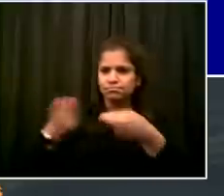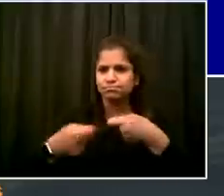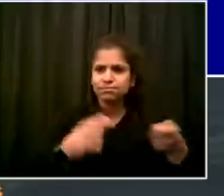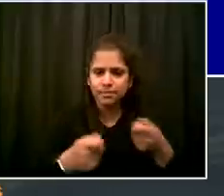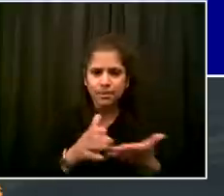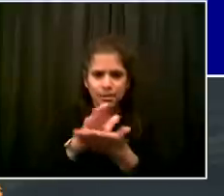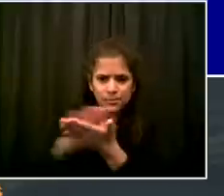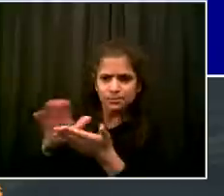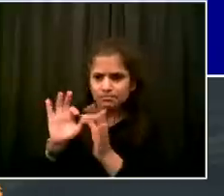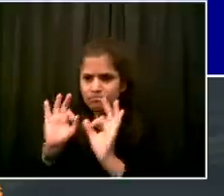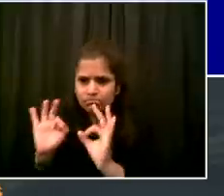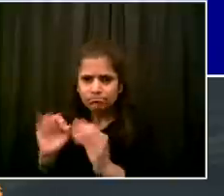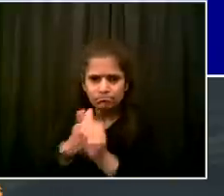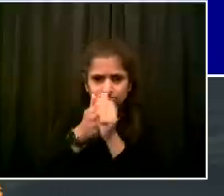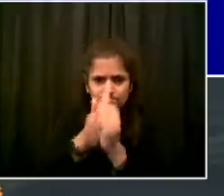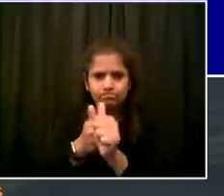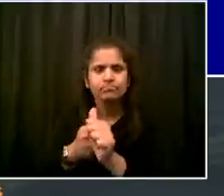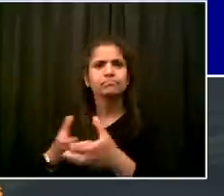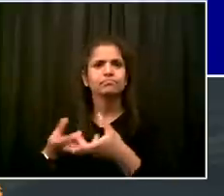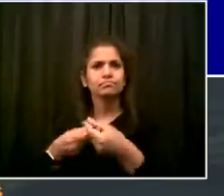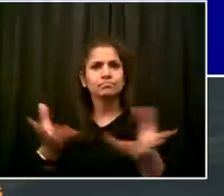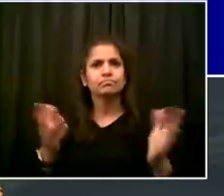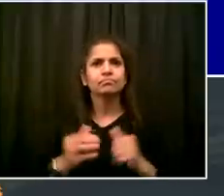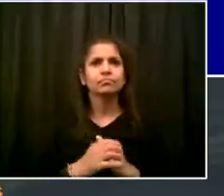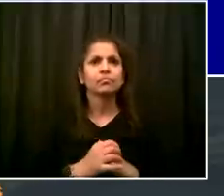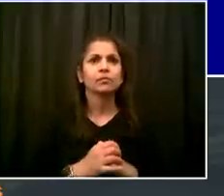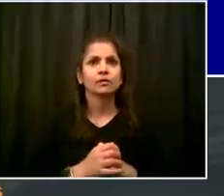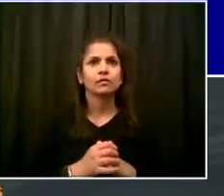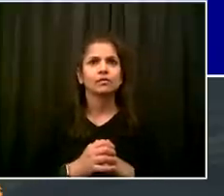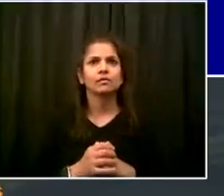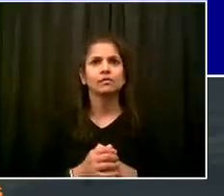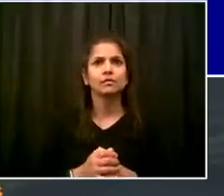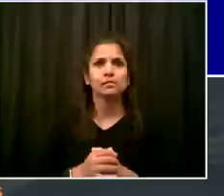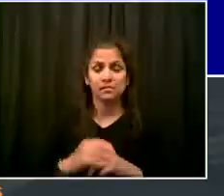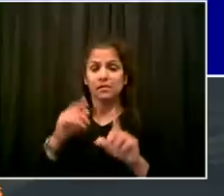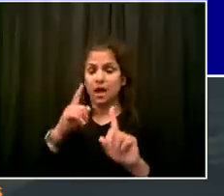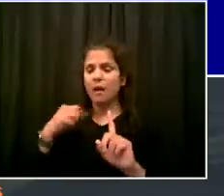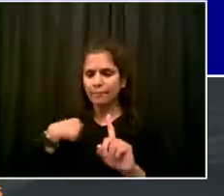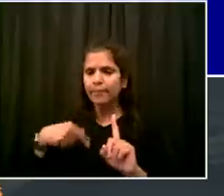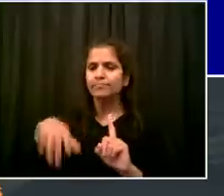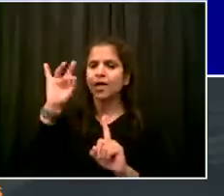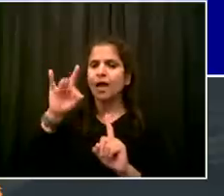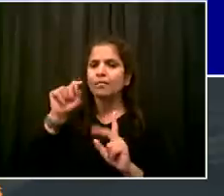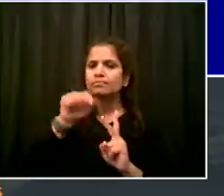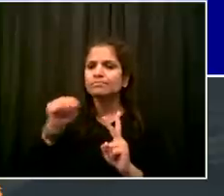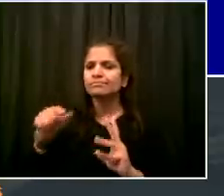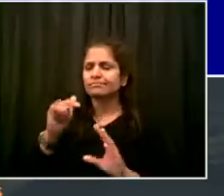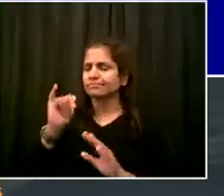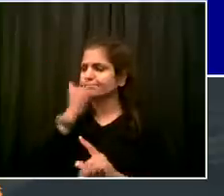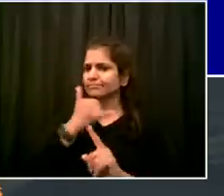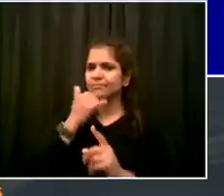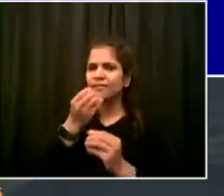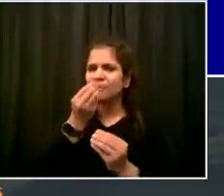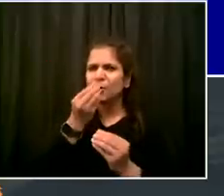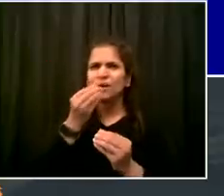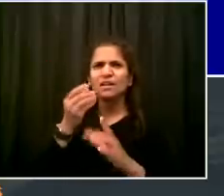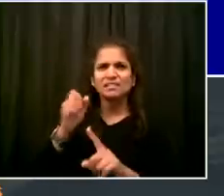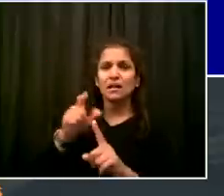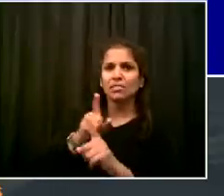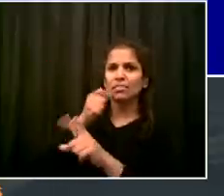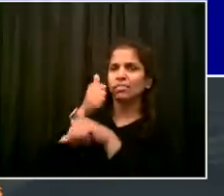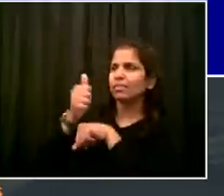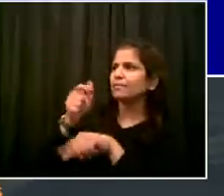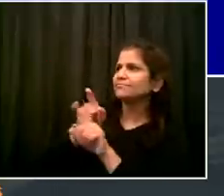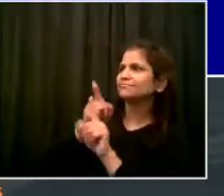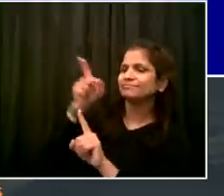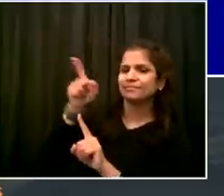our standards. And we will continue to hold them accountable going forward. Currently, we're working with about 30 food providers, restaurants,